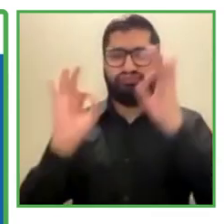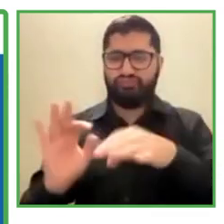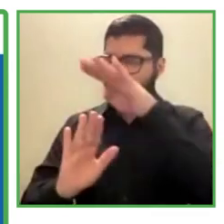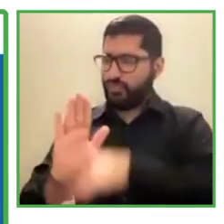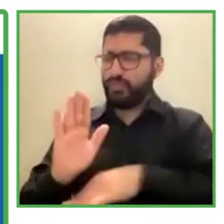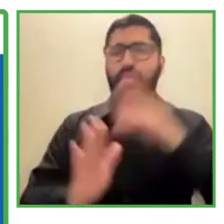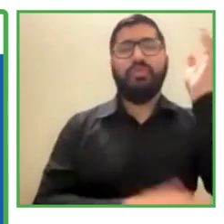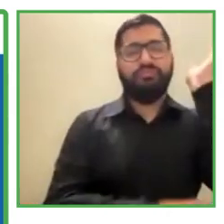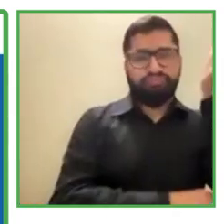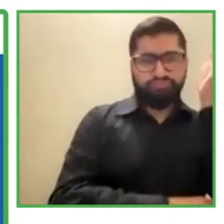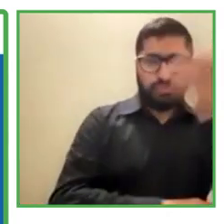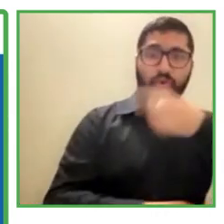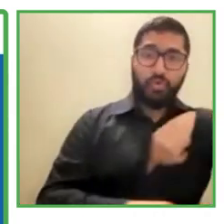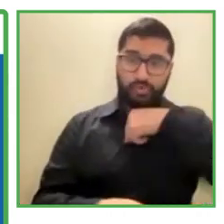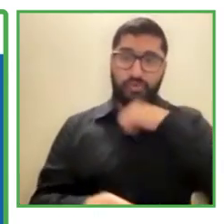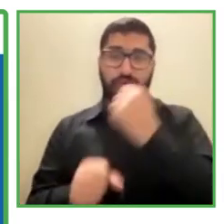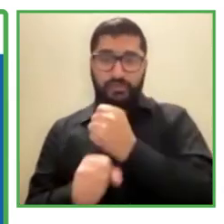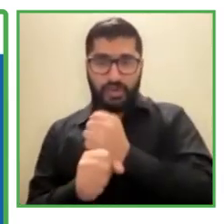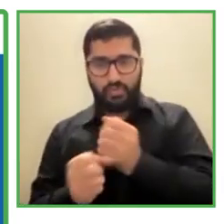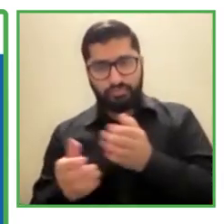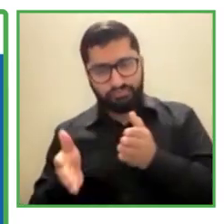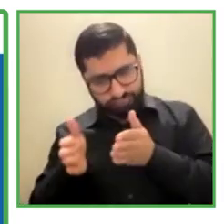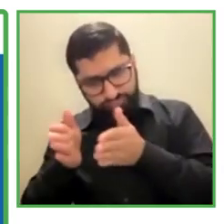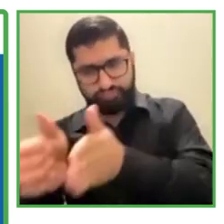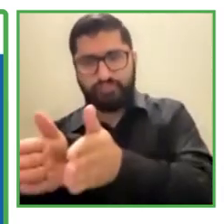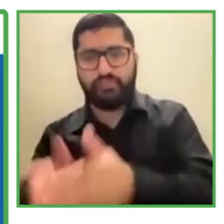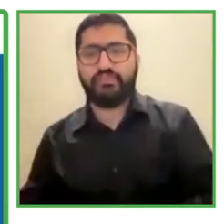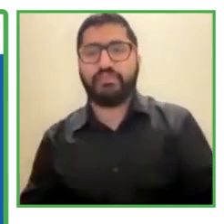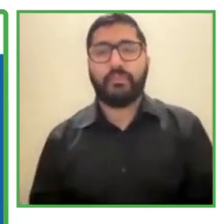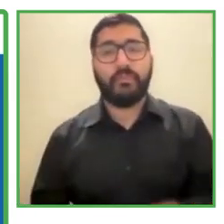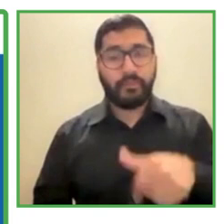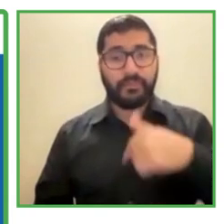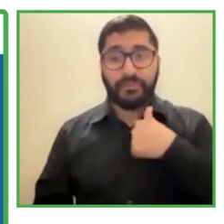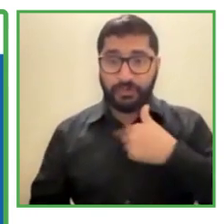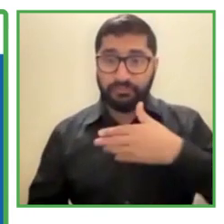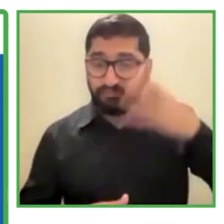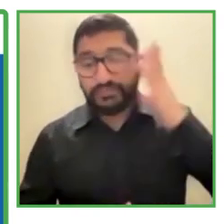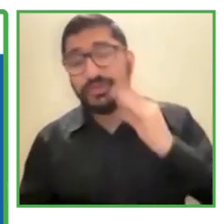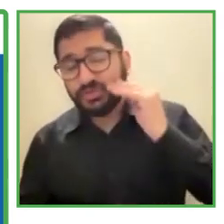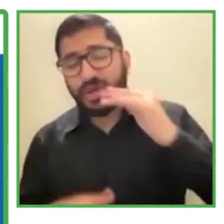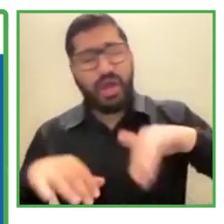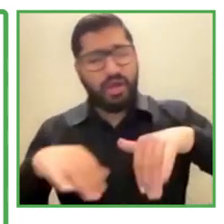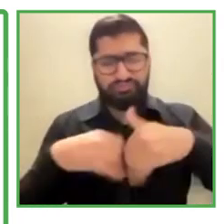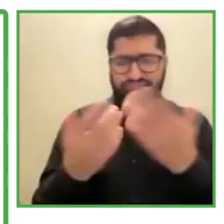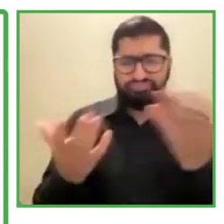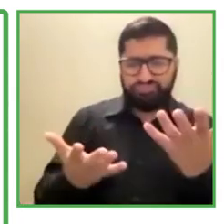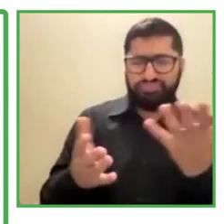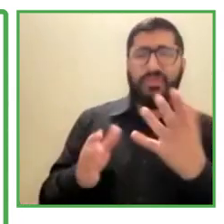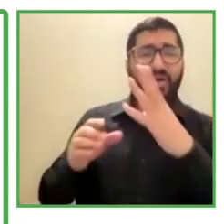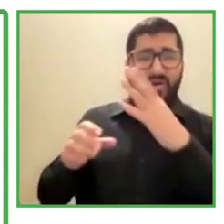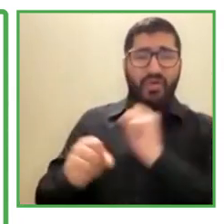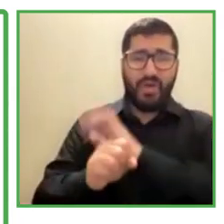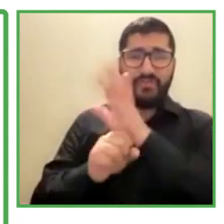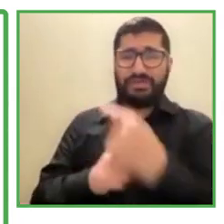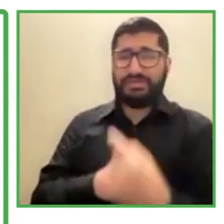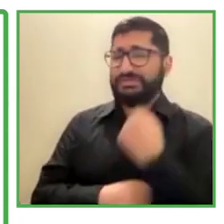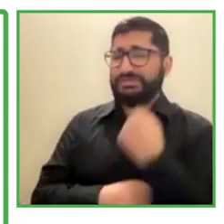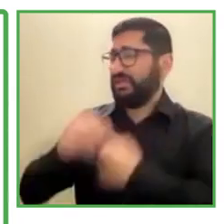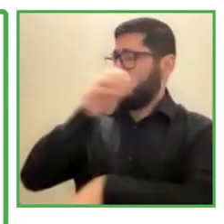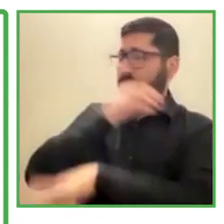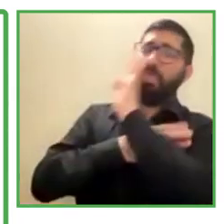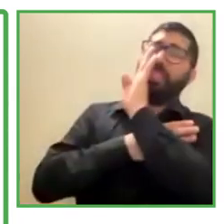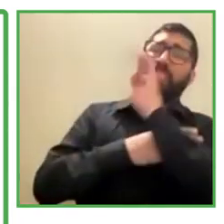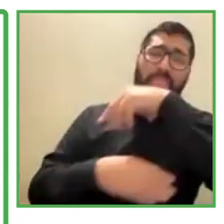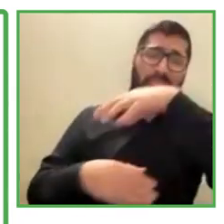recruitment support services, where we do job analysis and other services, and we have accessibility services. So, first of all,